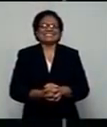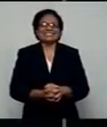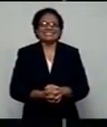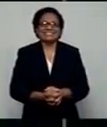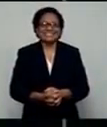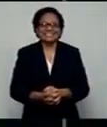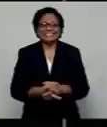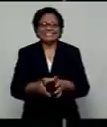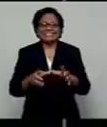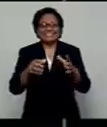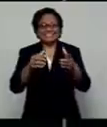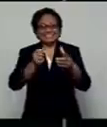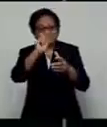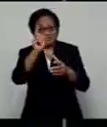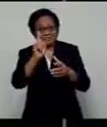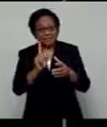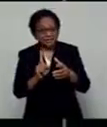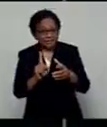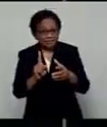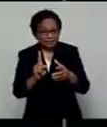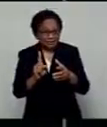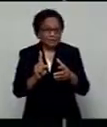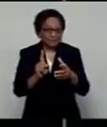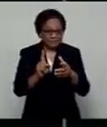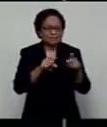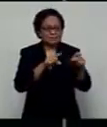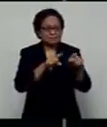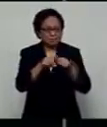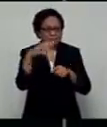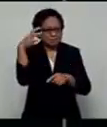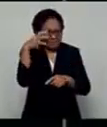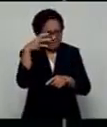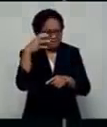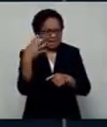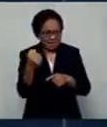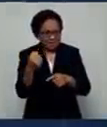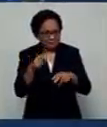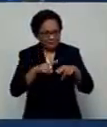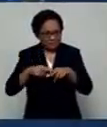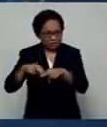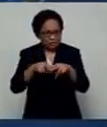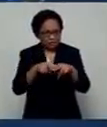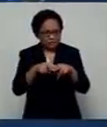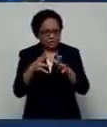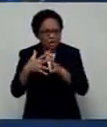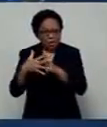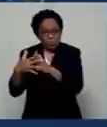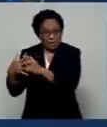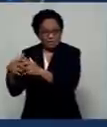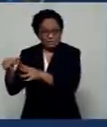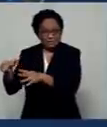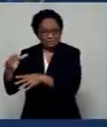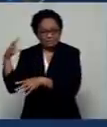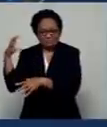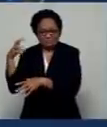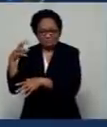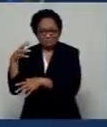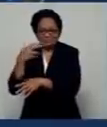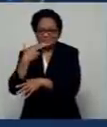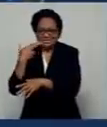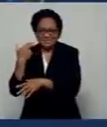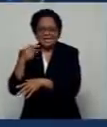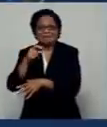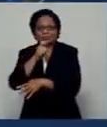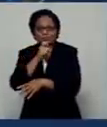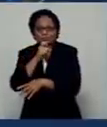Mainly, fine weather prevailed over most places today. In the west, it was a sunny day with a cloudy